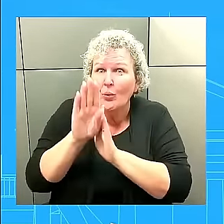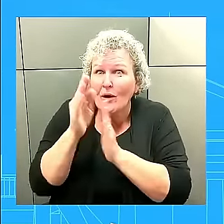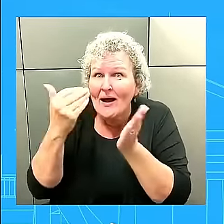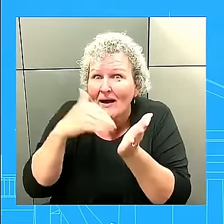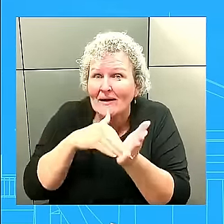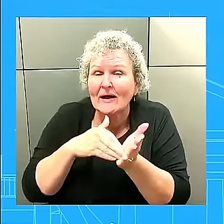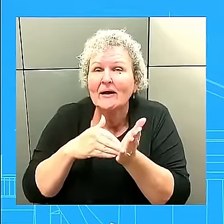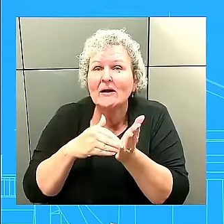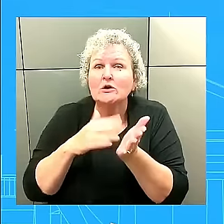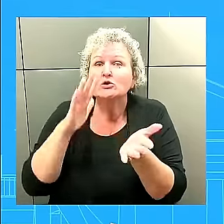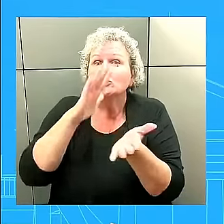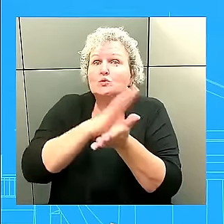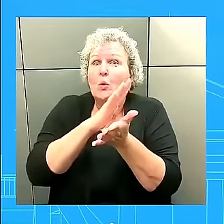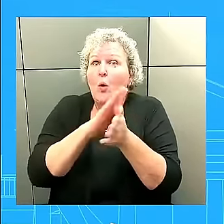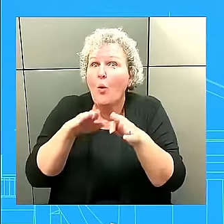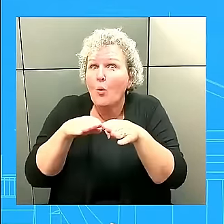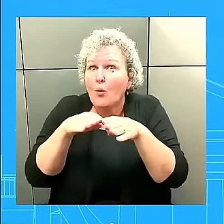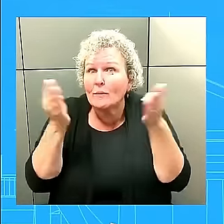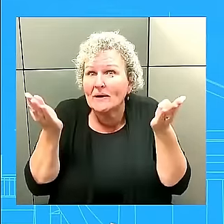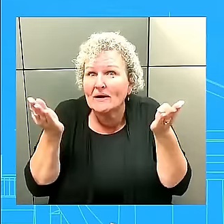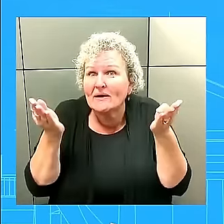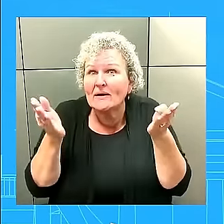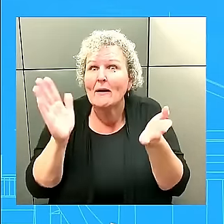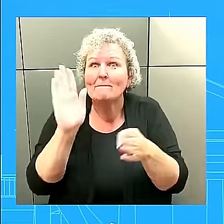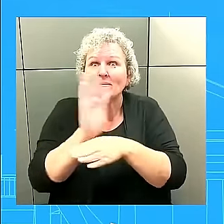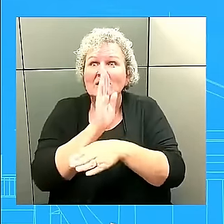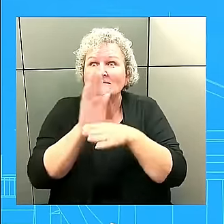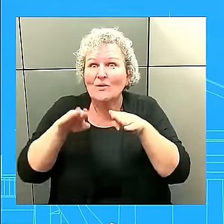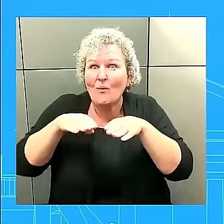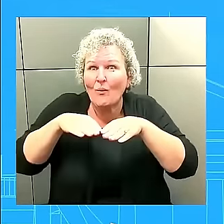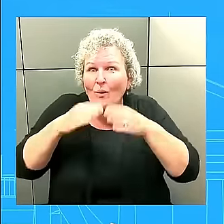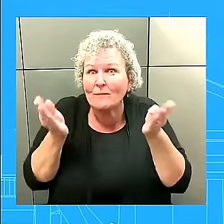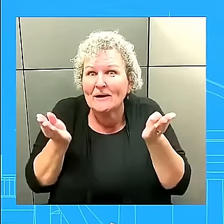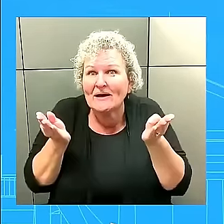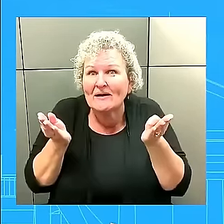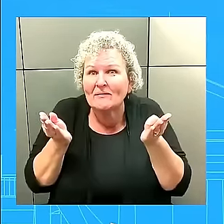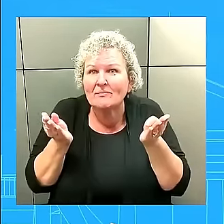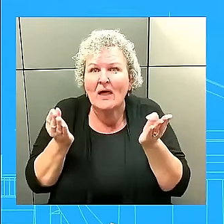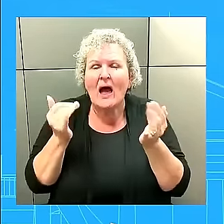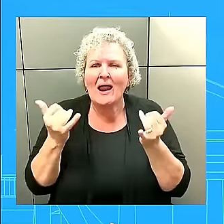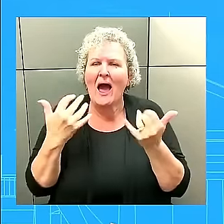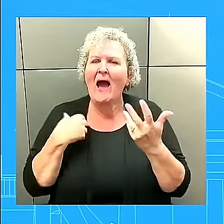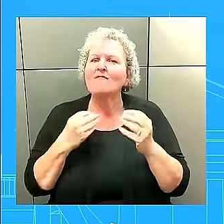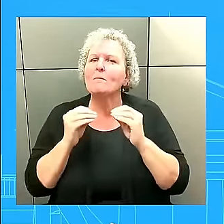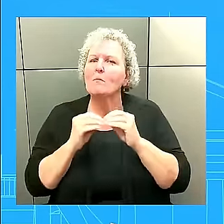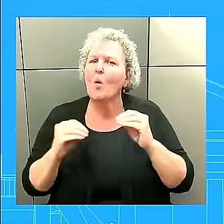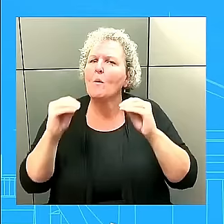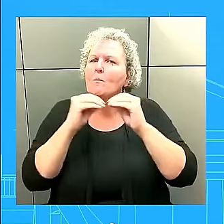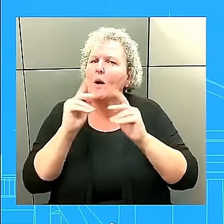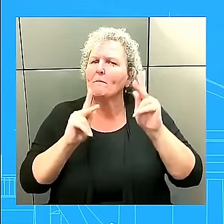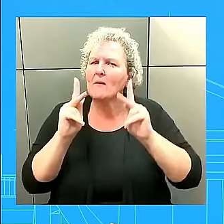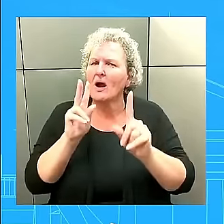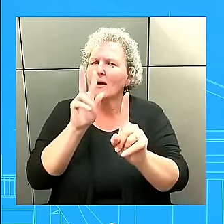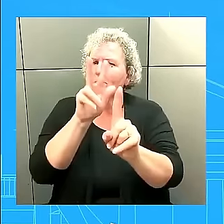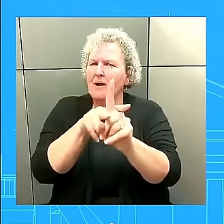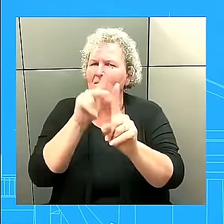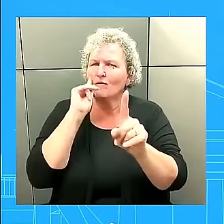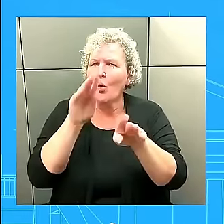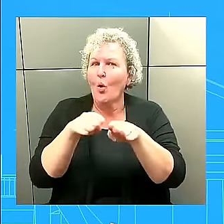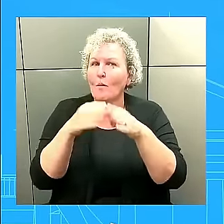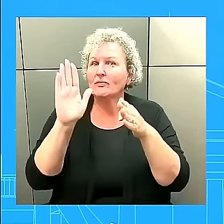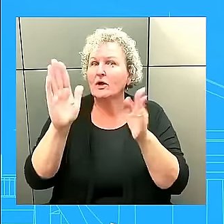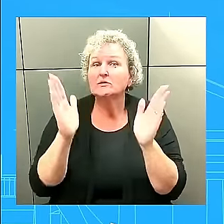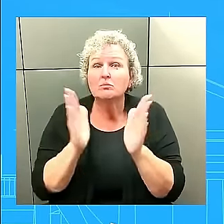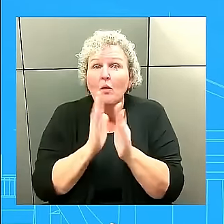businesses were open. Now we have a record number of people applying to open up small businesses. They're doing that because they